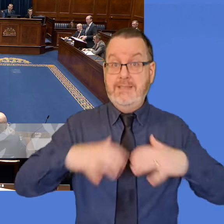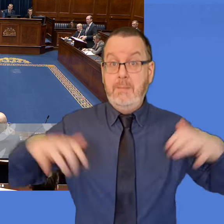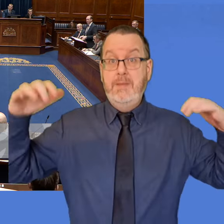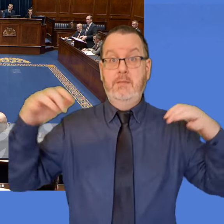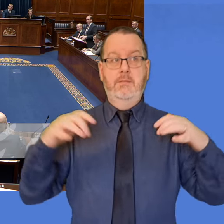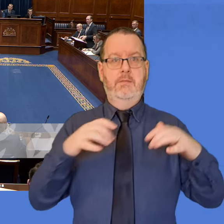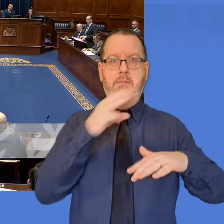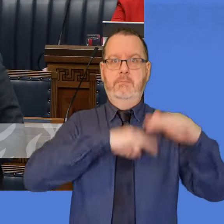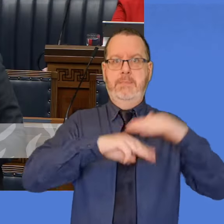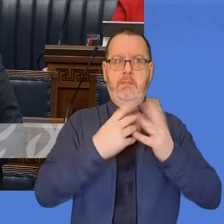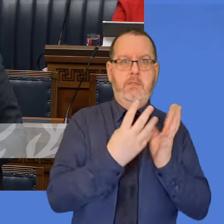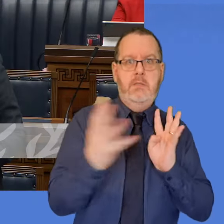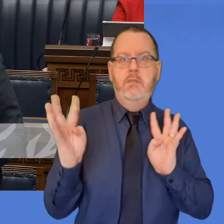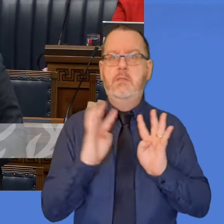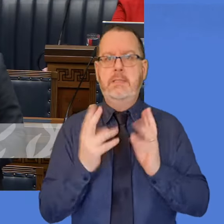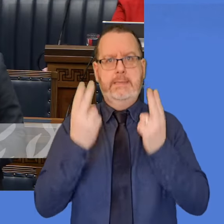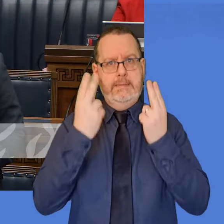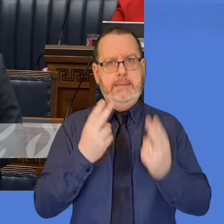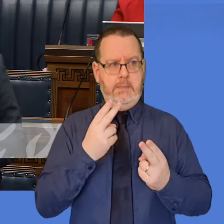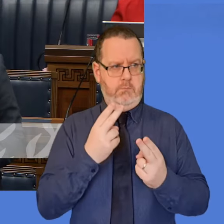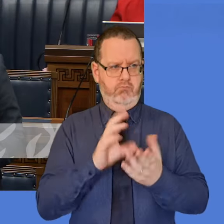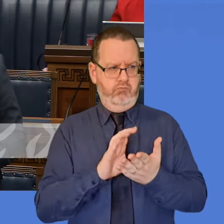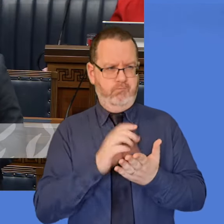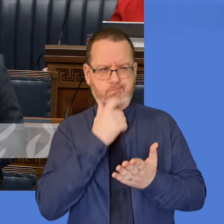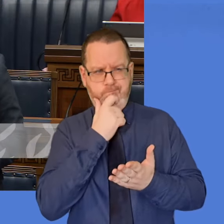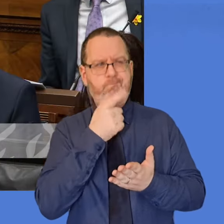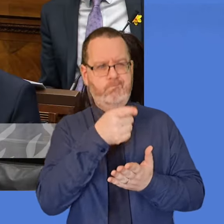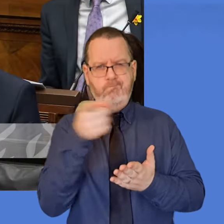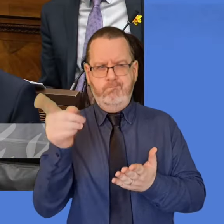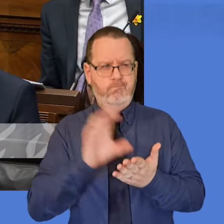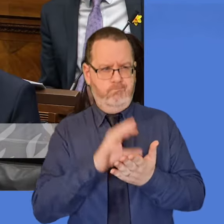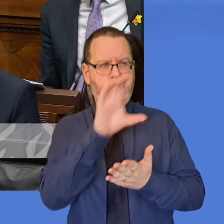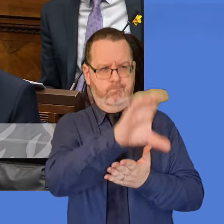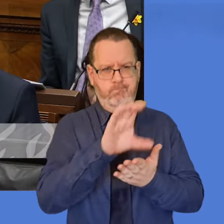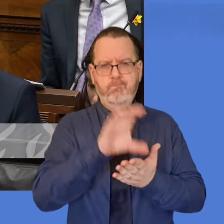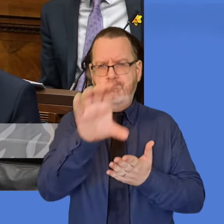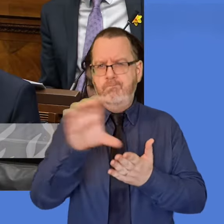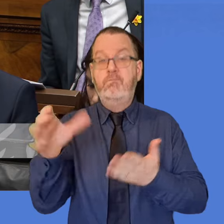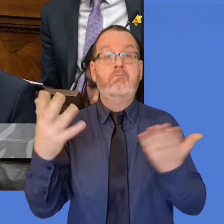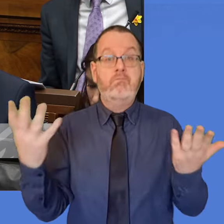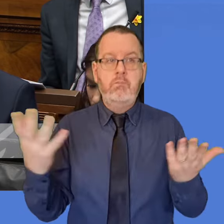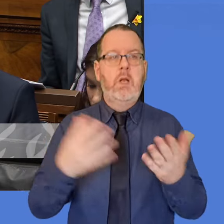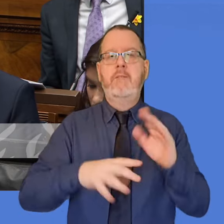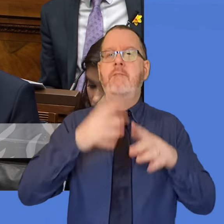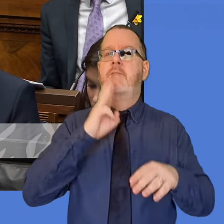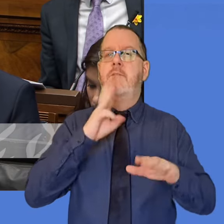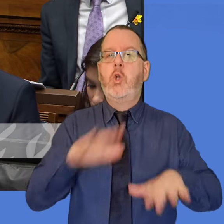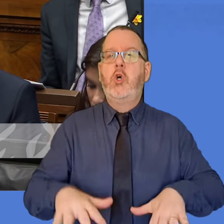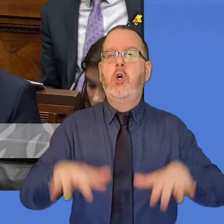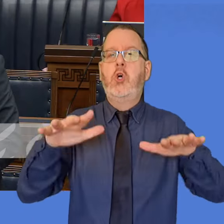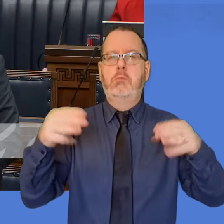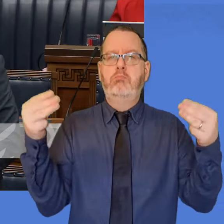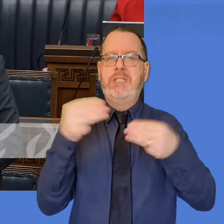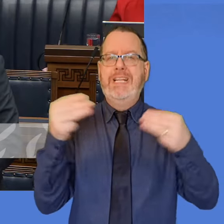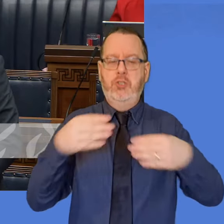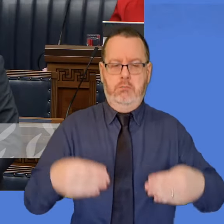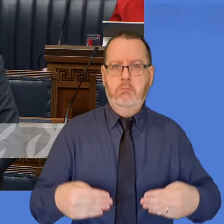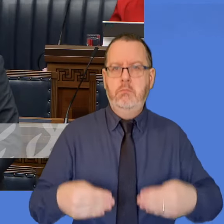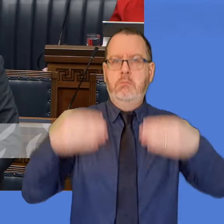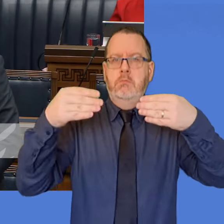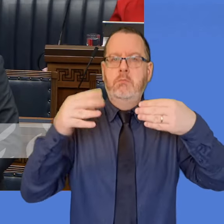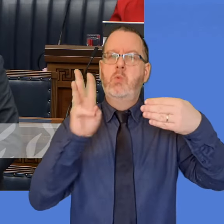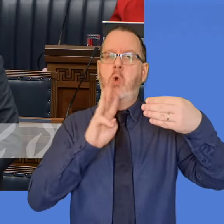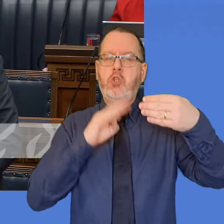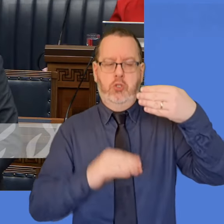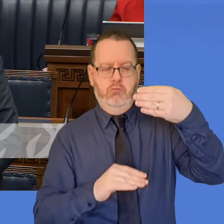make sure there is investment where that can make a difference in terms of flood defences and preventative work as well, and I will certainly